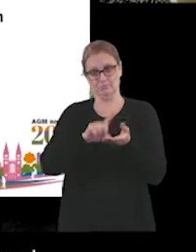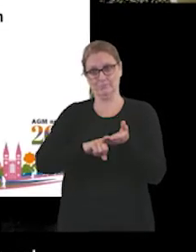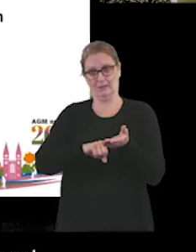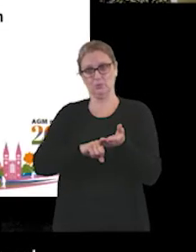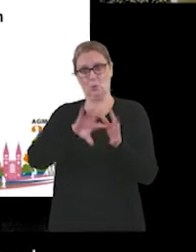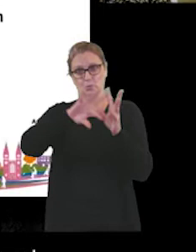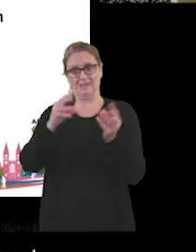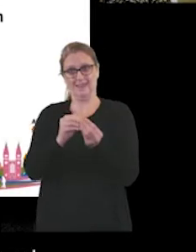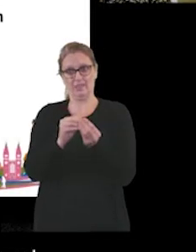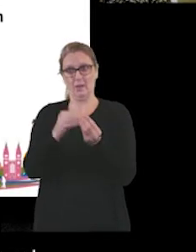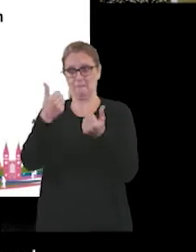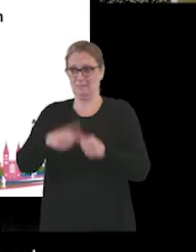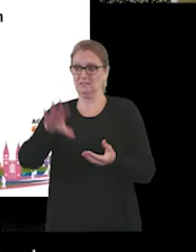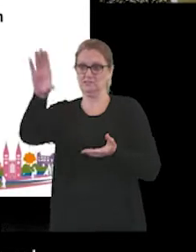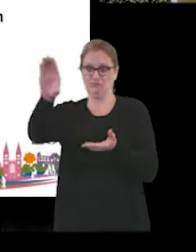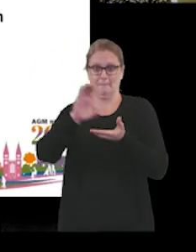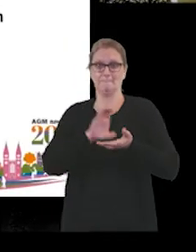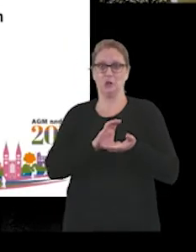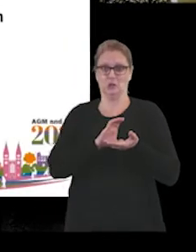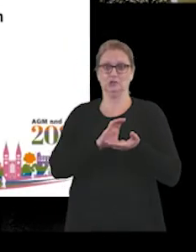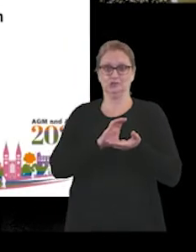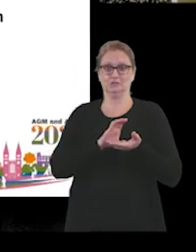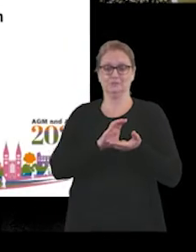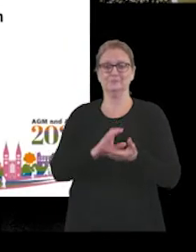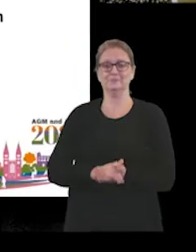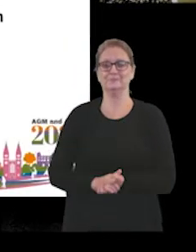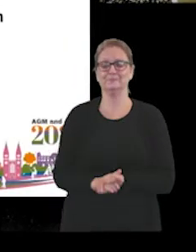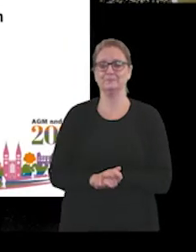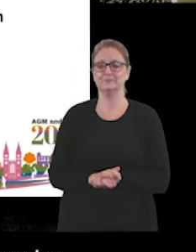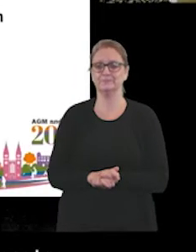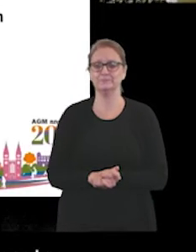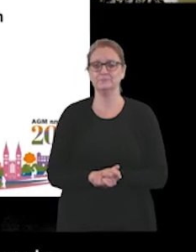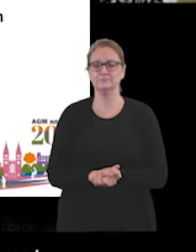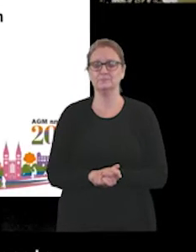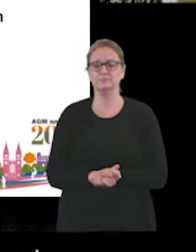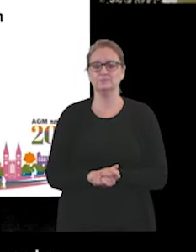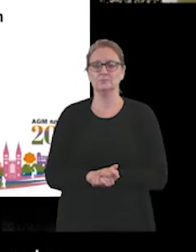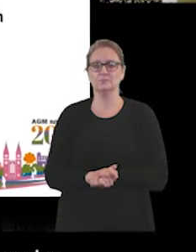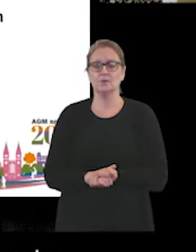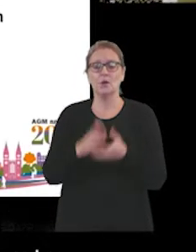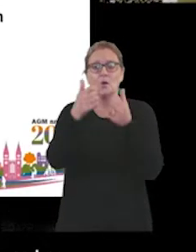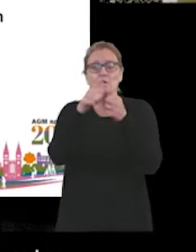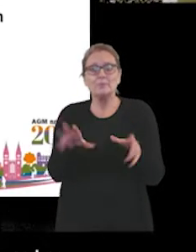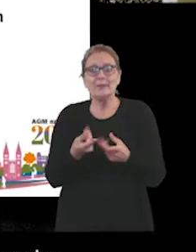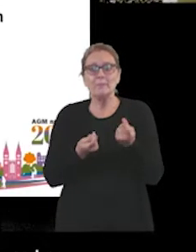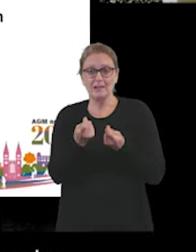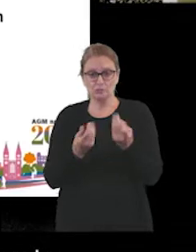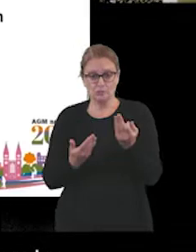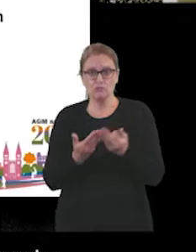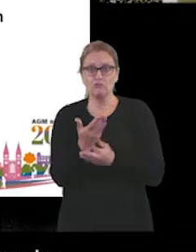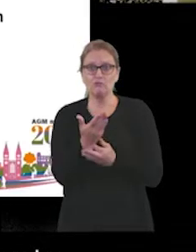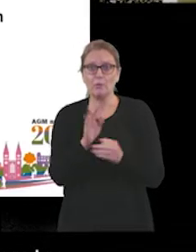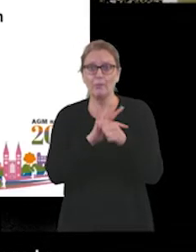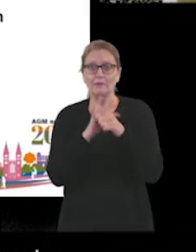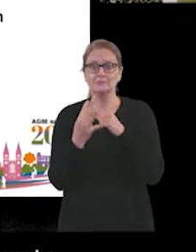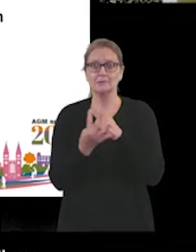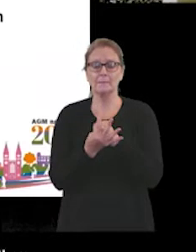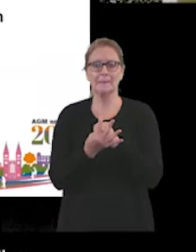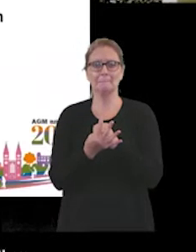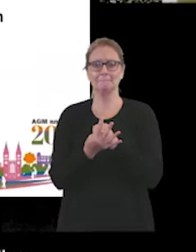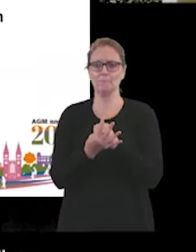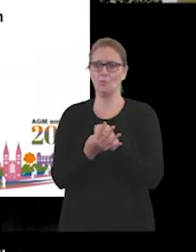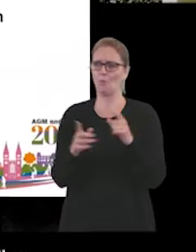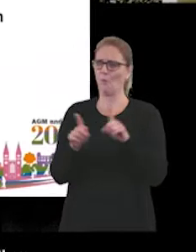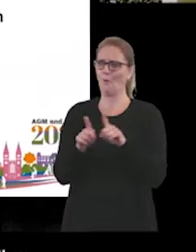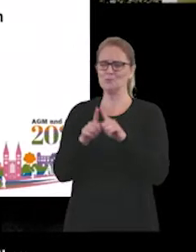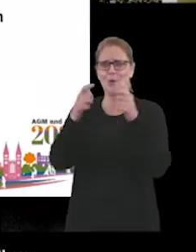to the organisation via some income. And whilst we've been managing through a pandemic, we also have managed to